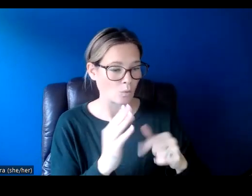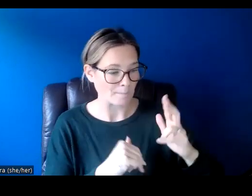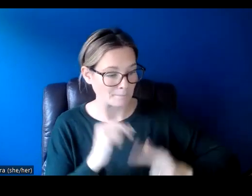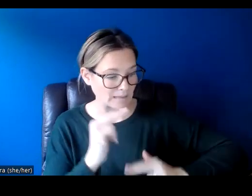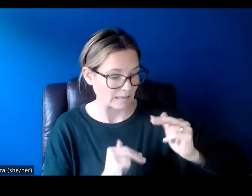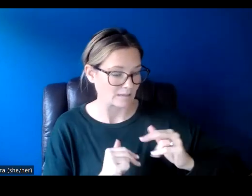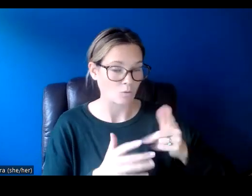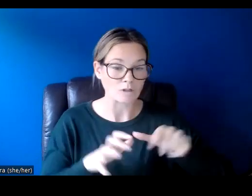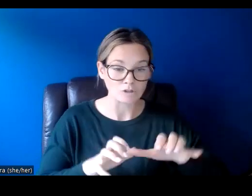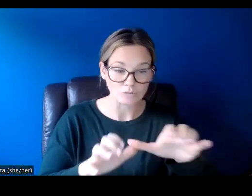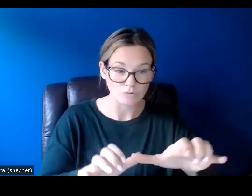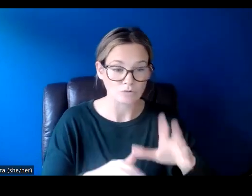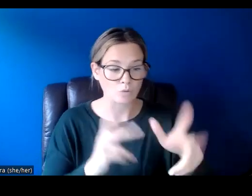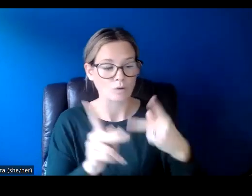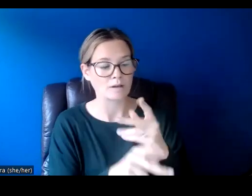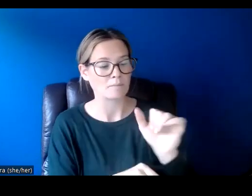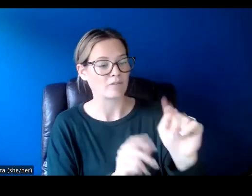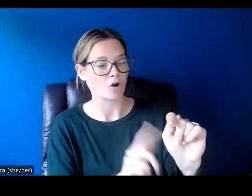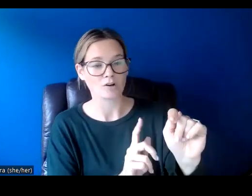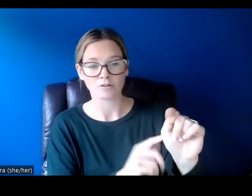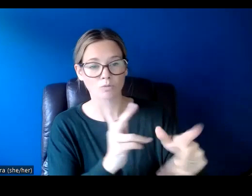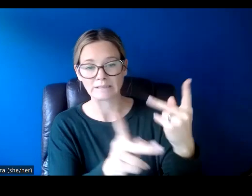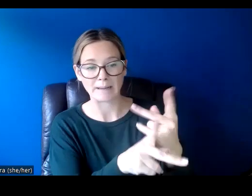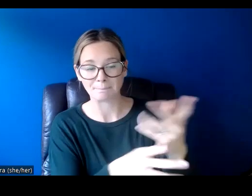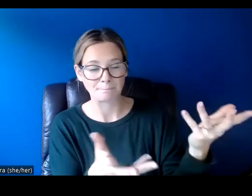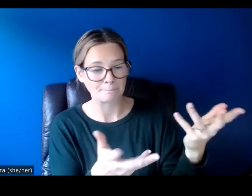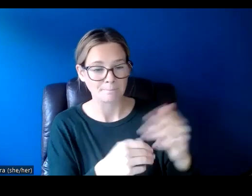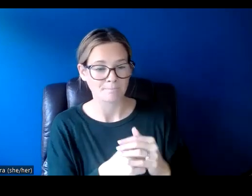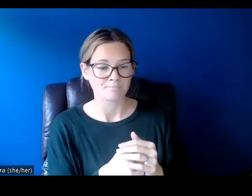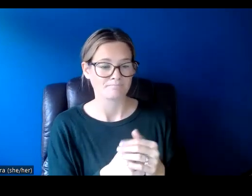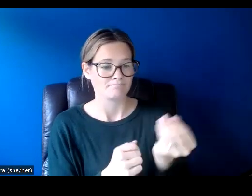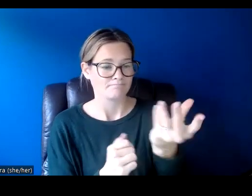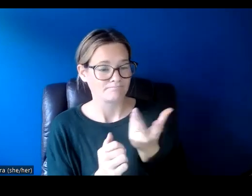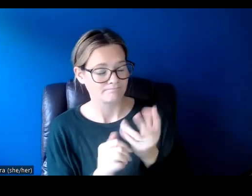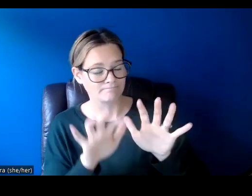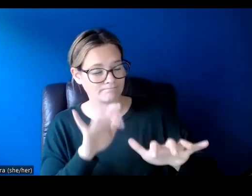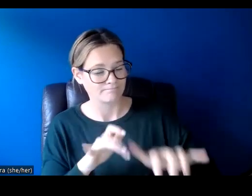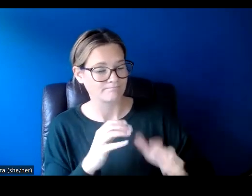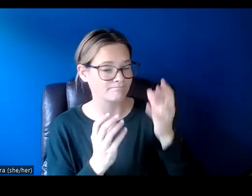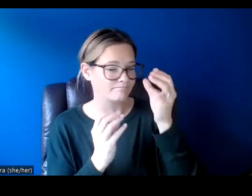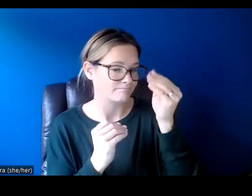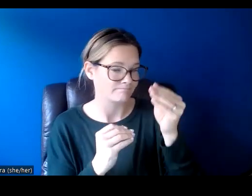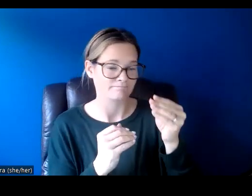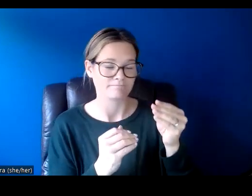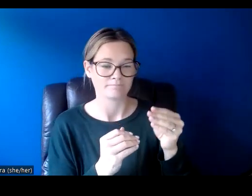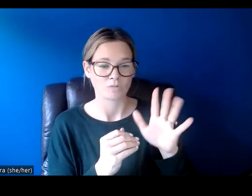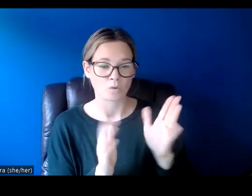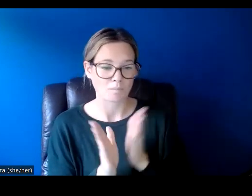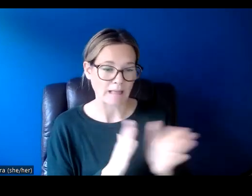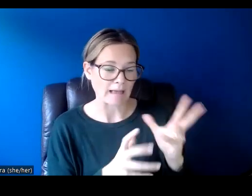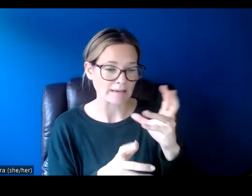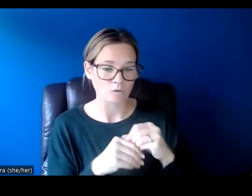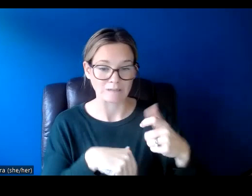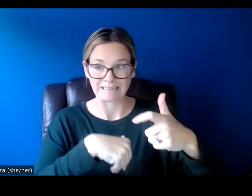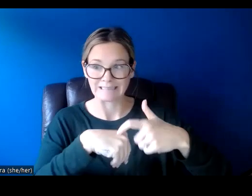performed. What type of art are you proposing? We really want you to provide details of the project plan, including